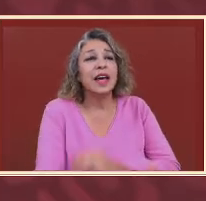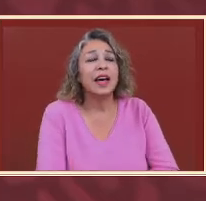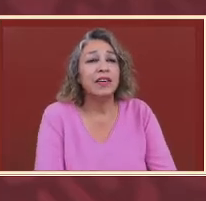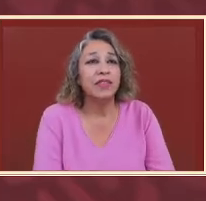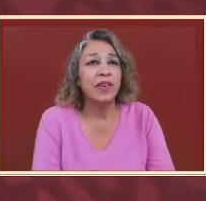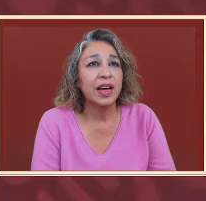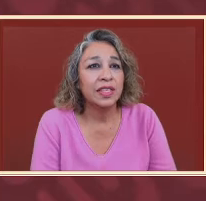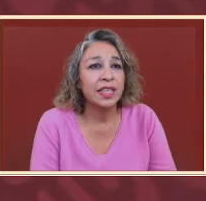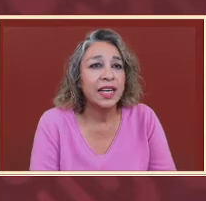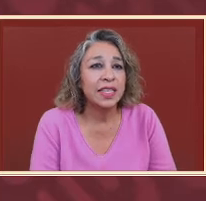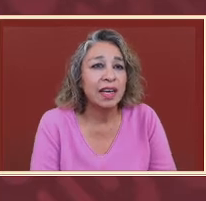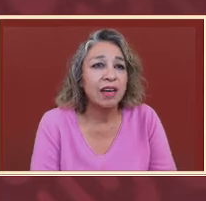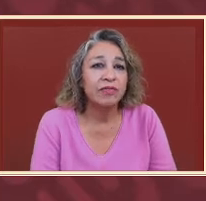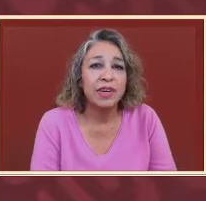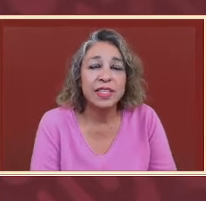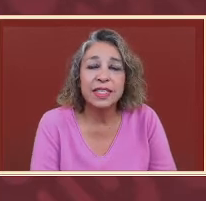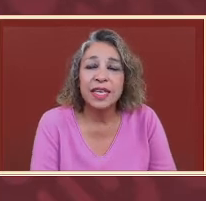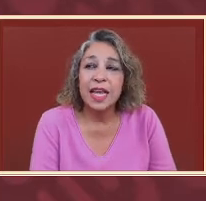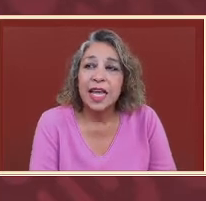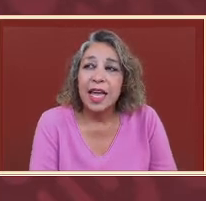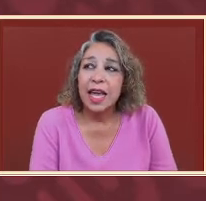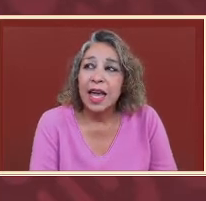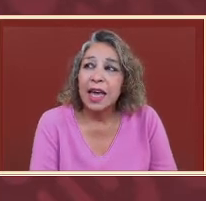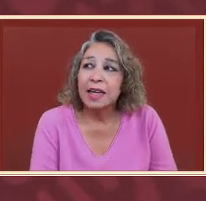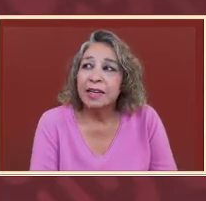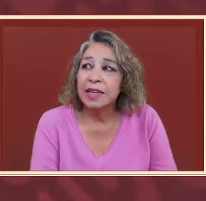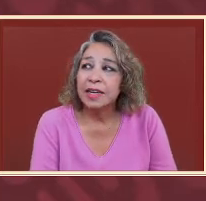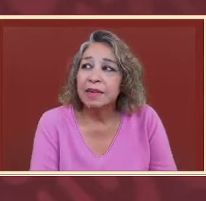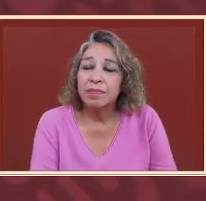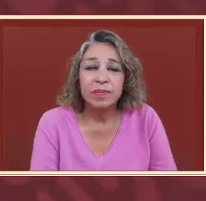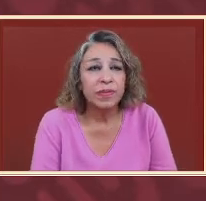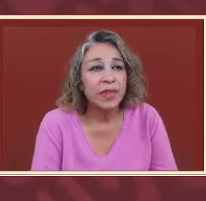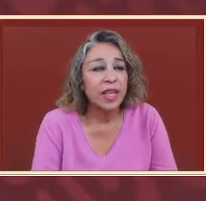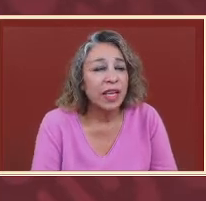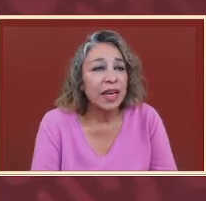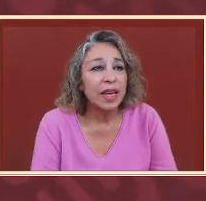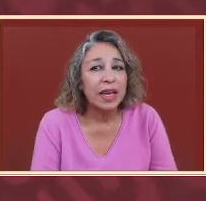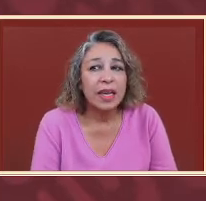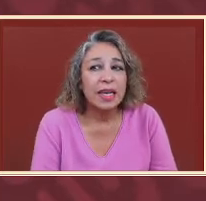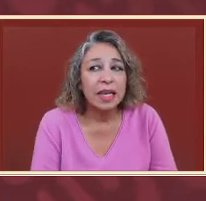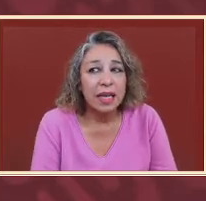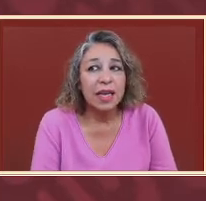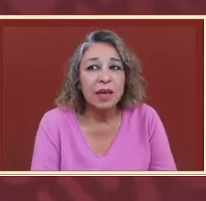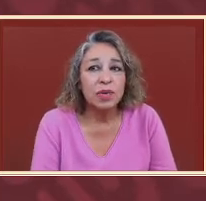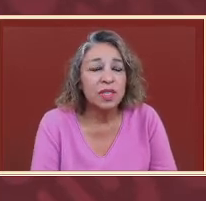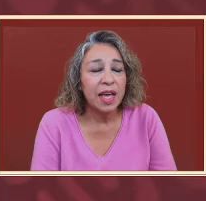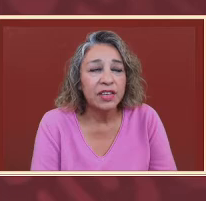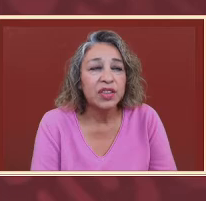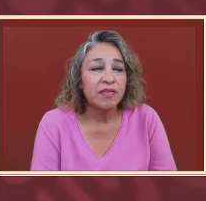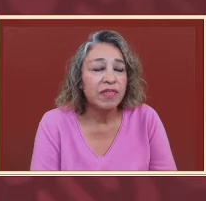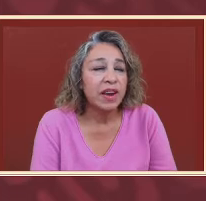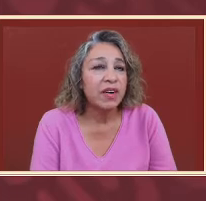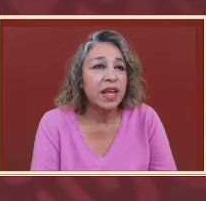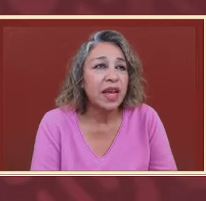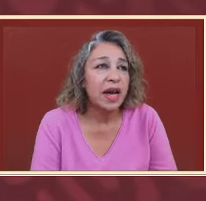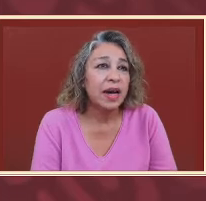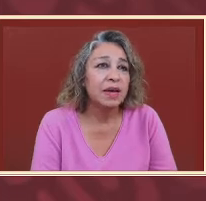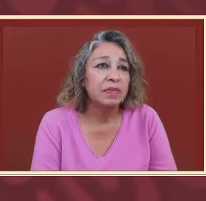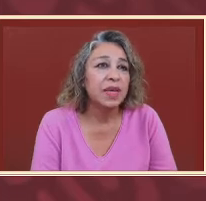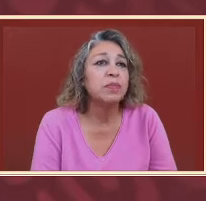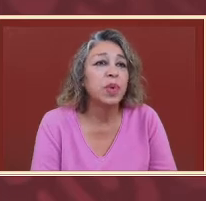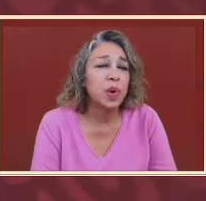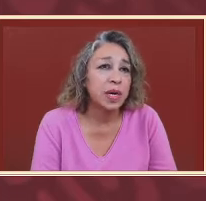of today's conference. And it was actually very